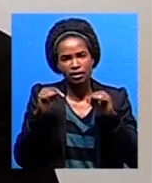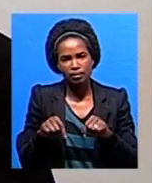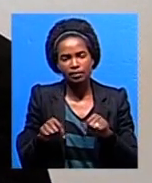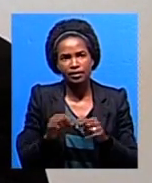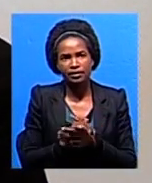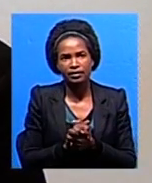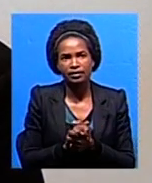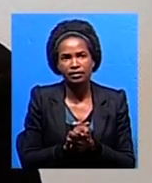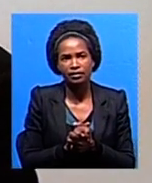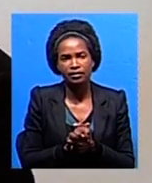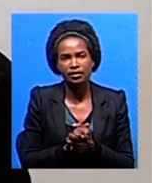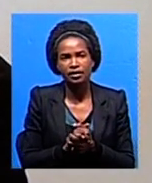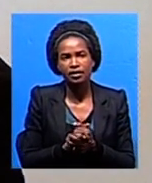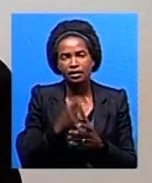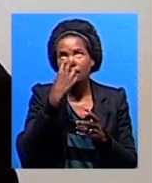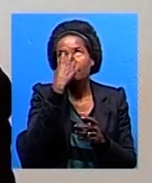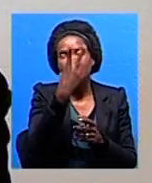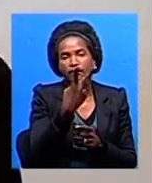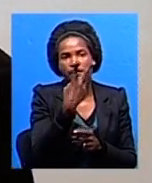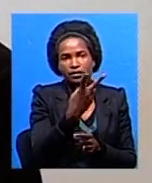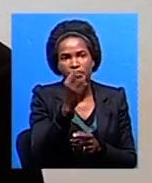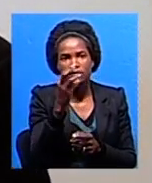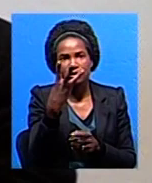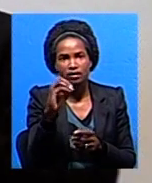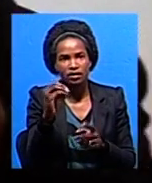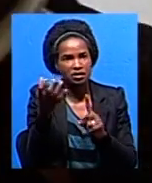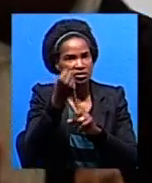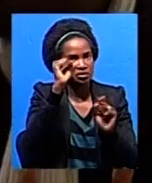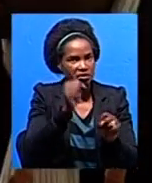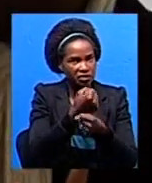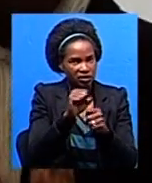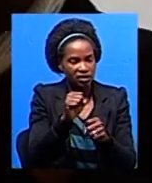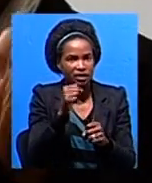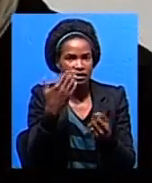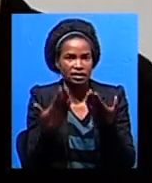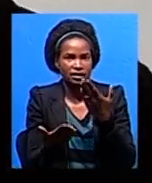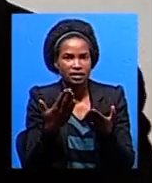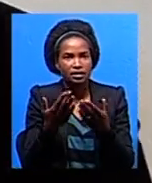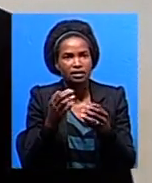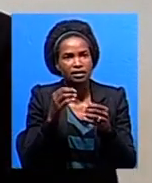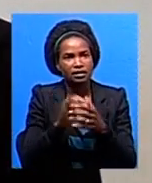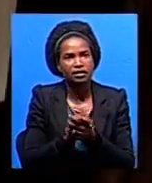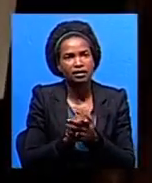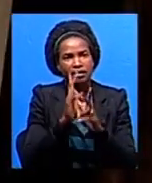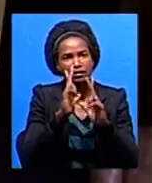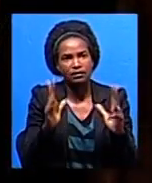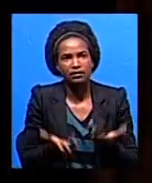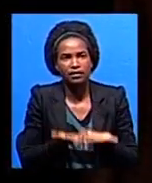2030, we cannot attain our growth prospects if we do not fast track our people.